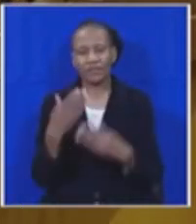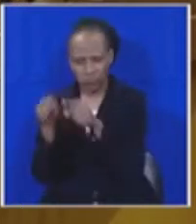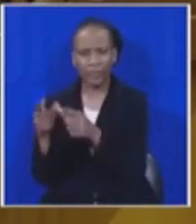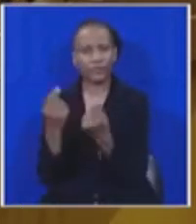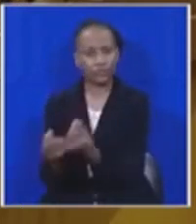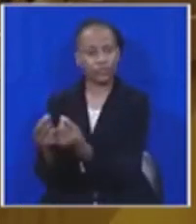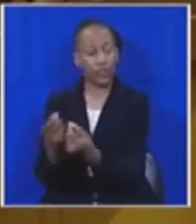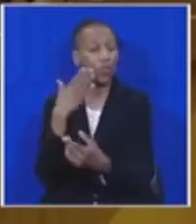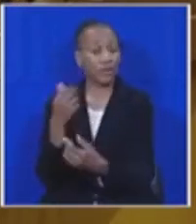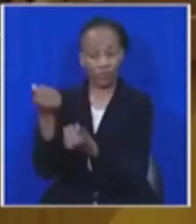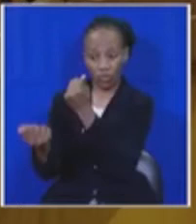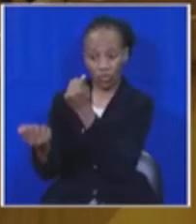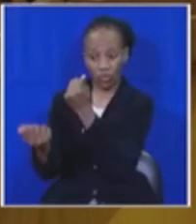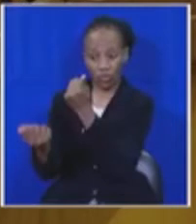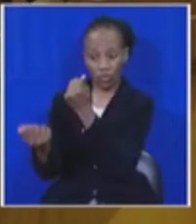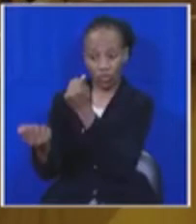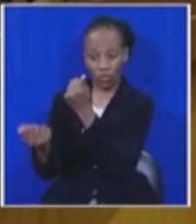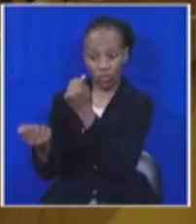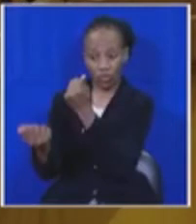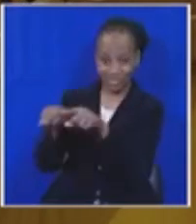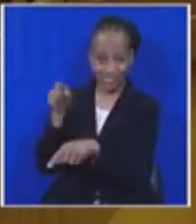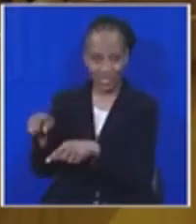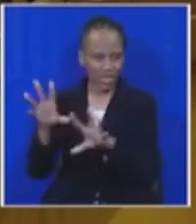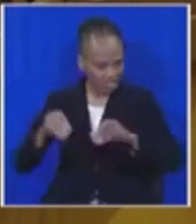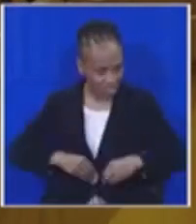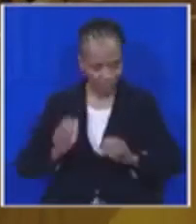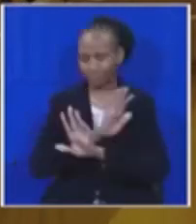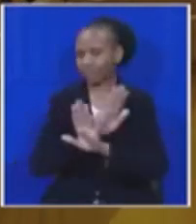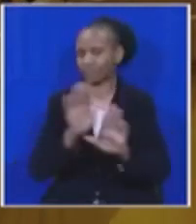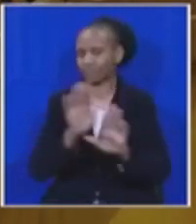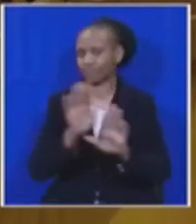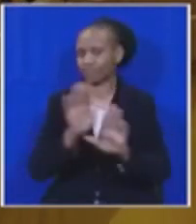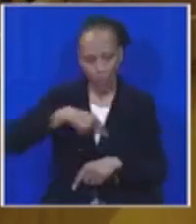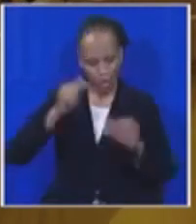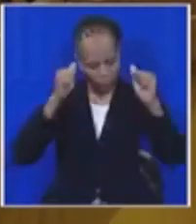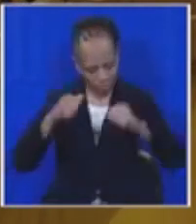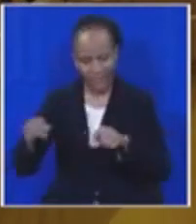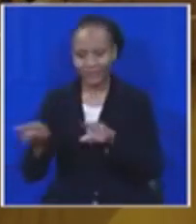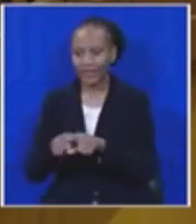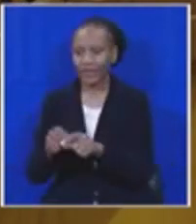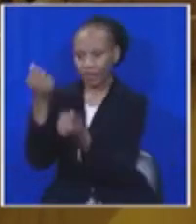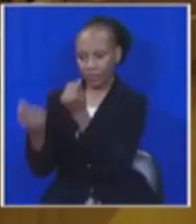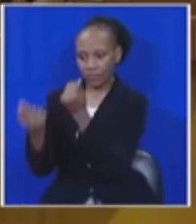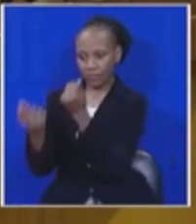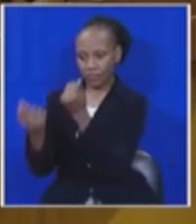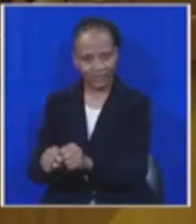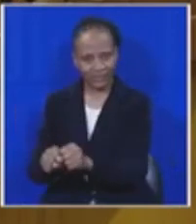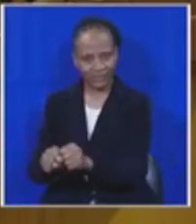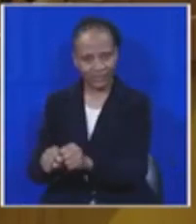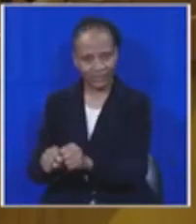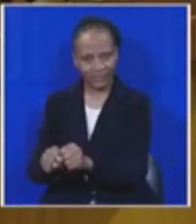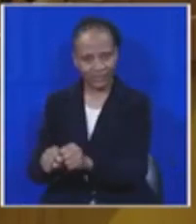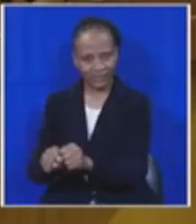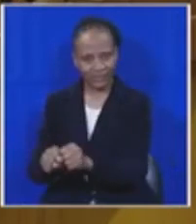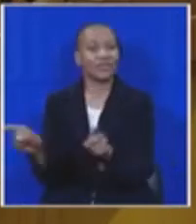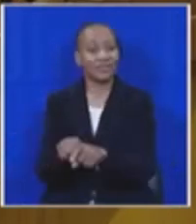judiciary is unacceptable, and this was agreed upon between the executive and the judiciary. And, to conclude, we, from